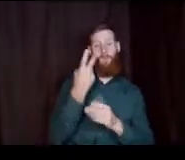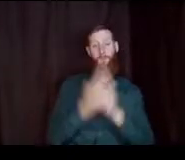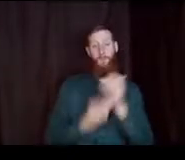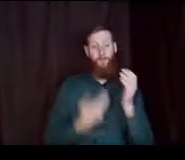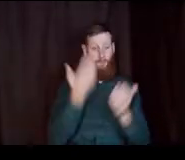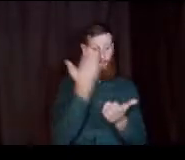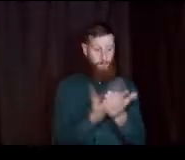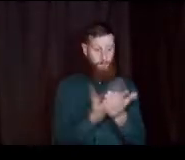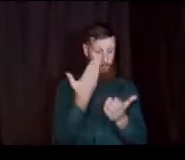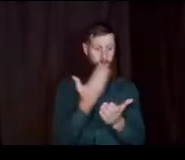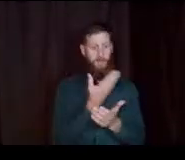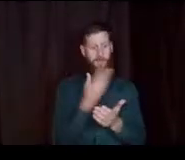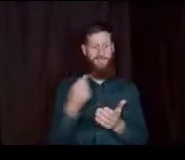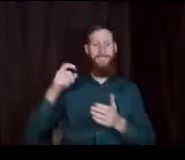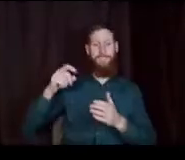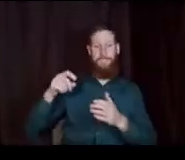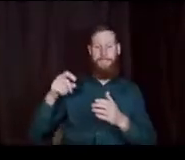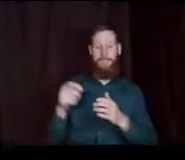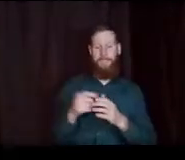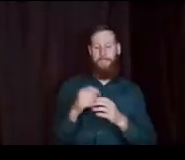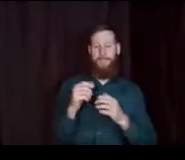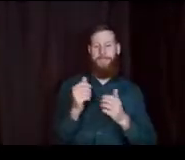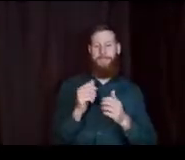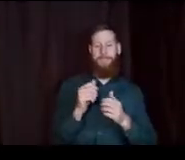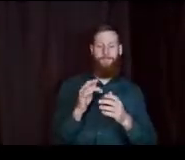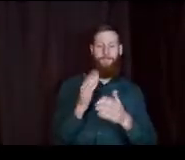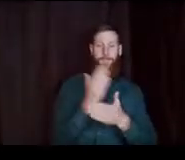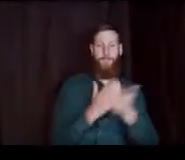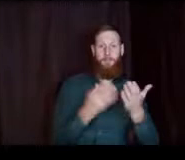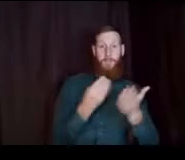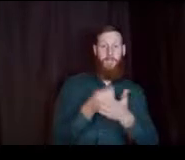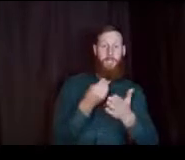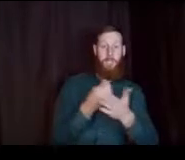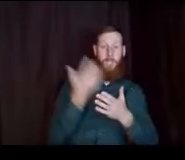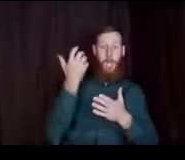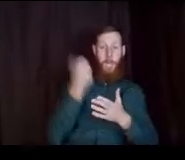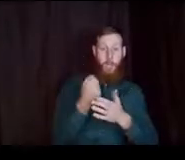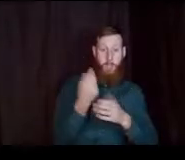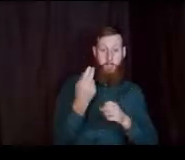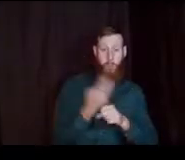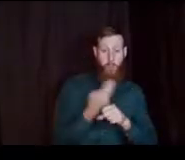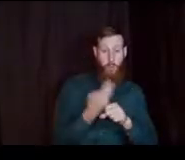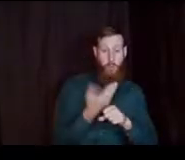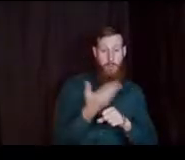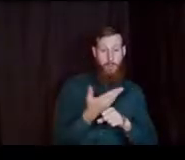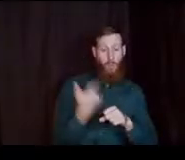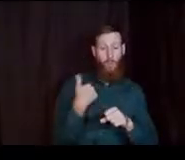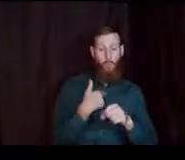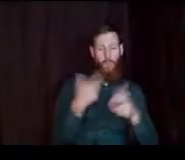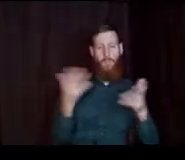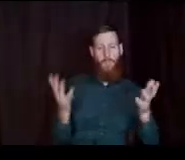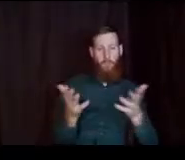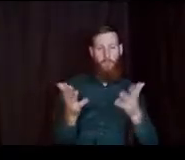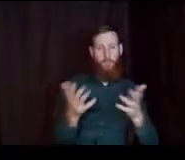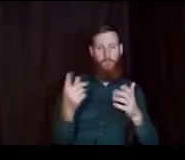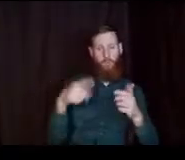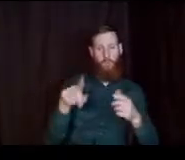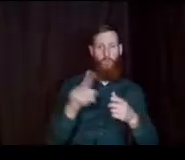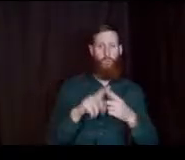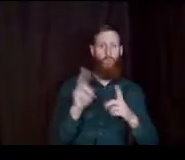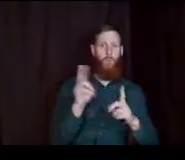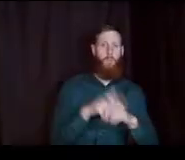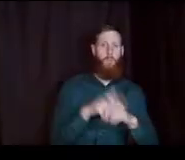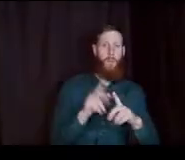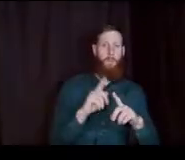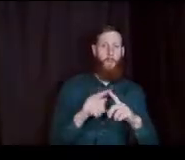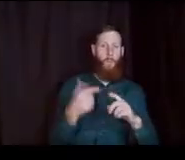based aid. Some scholarships use them as well, so we encourage people to to apply. But